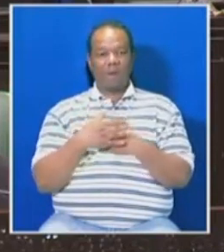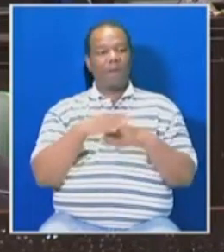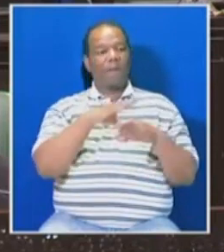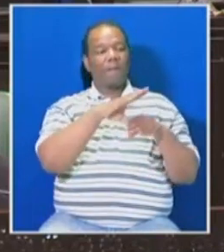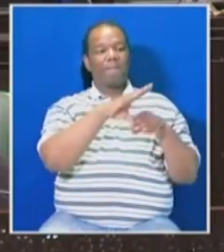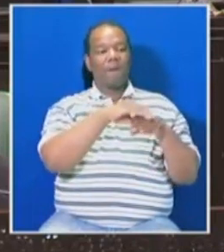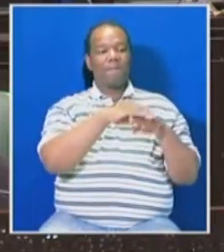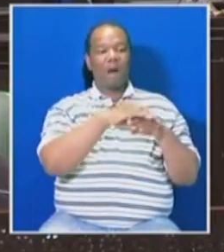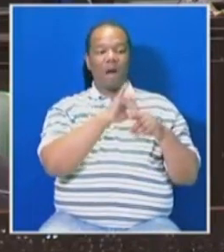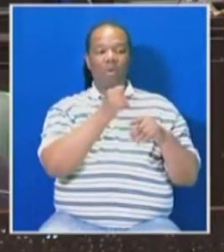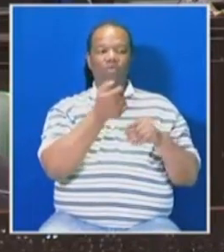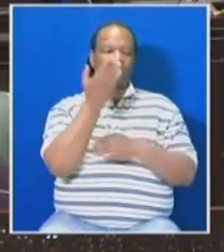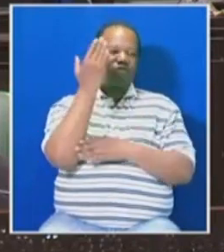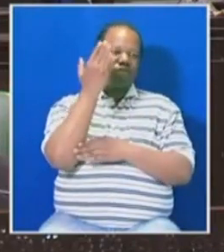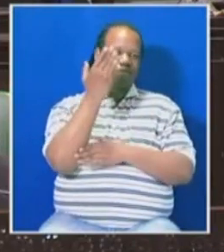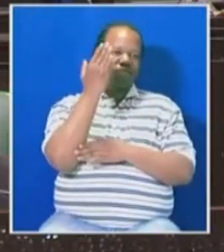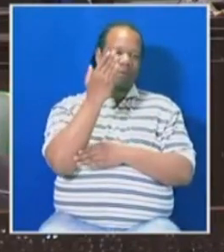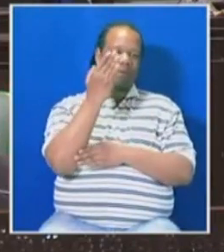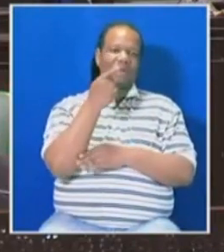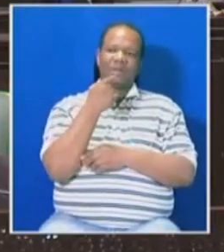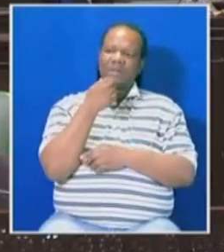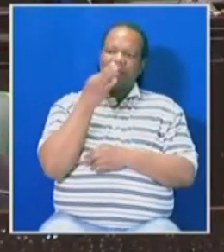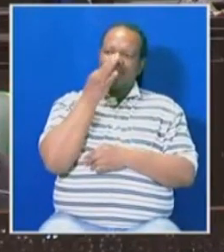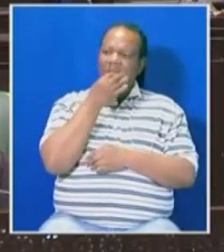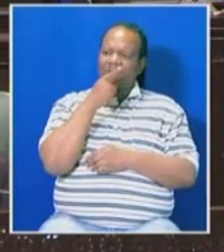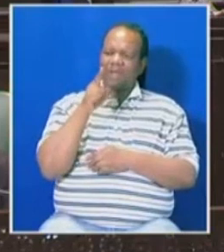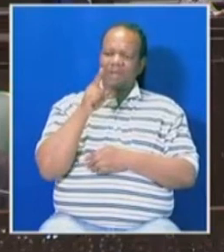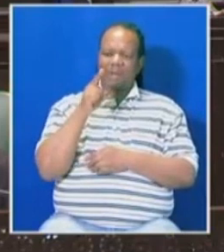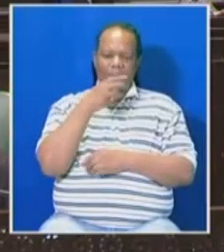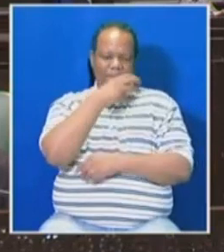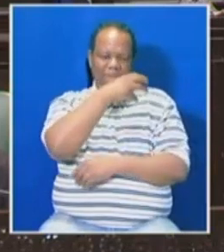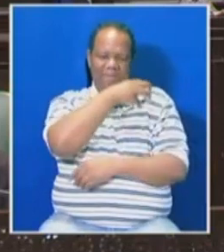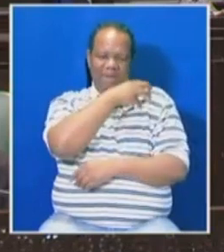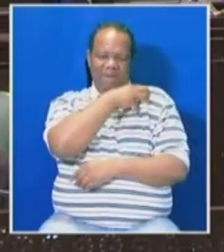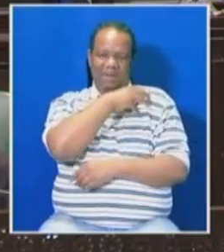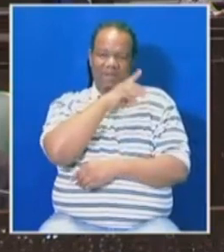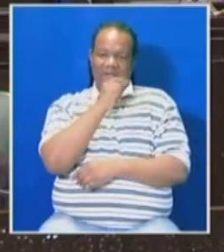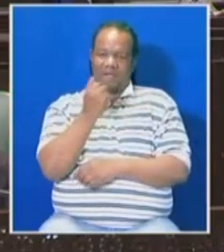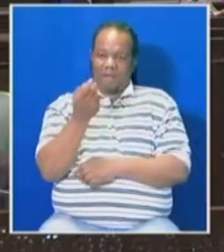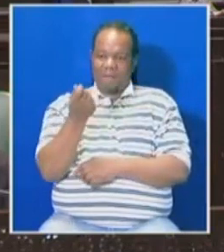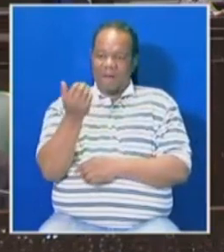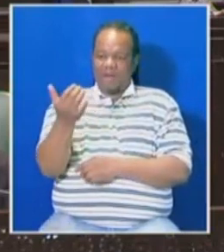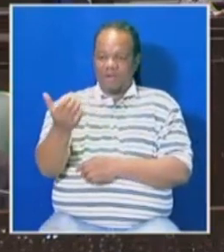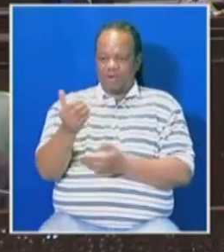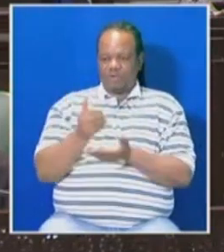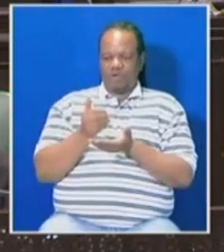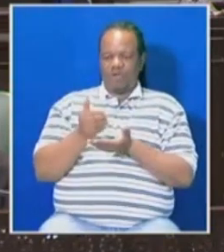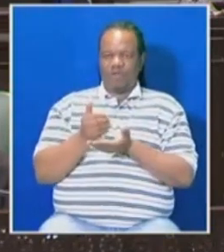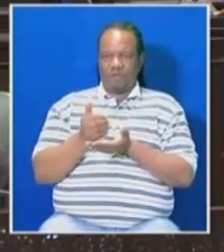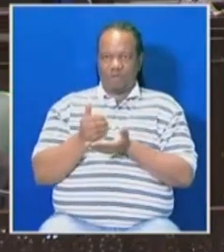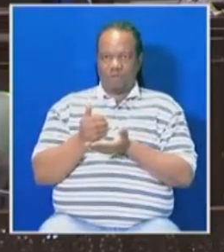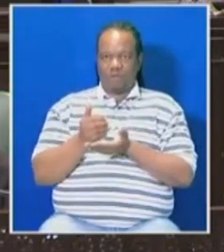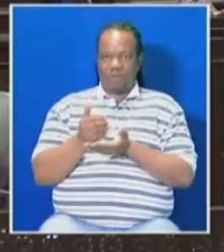podium said that the Minister received money and